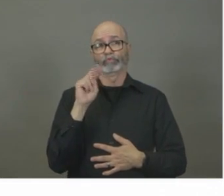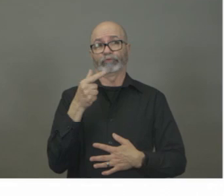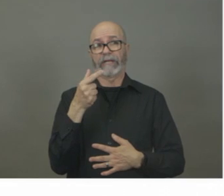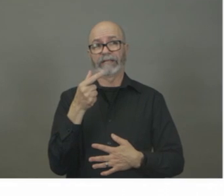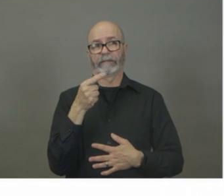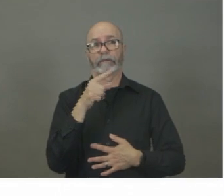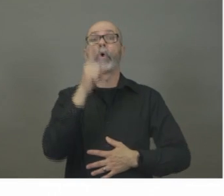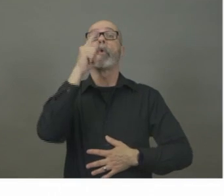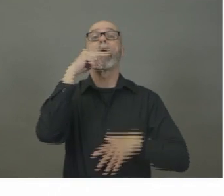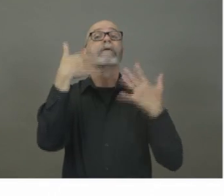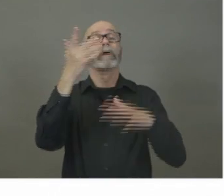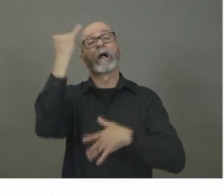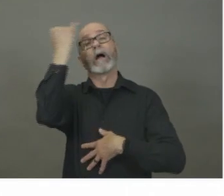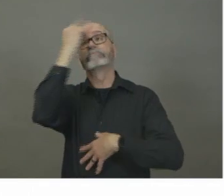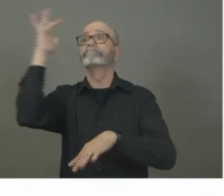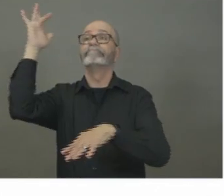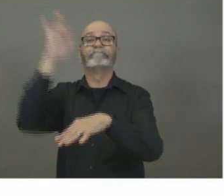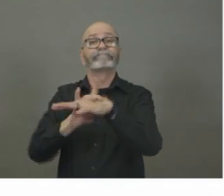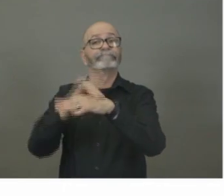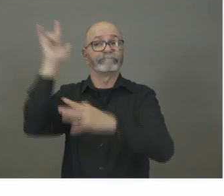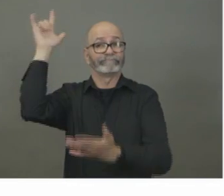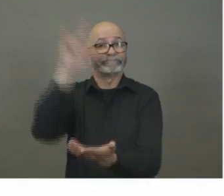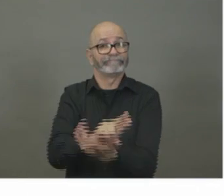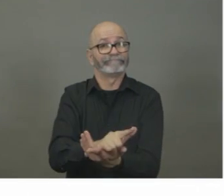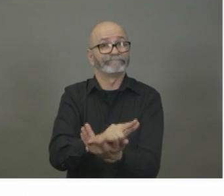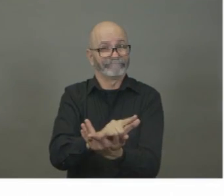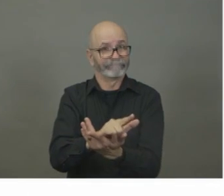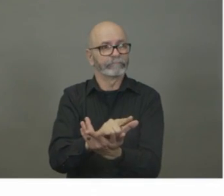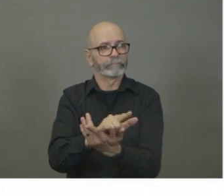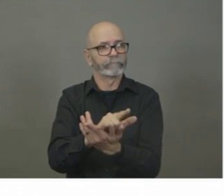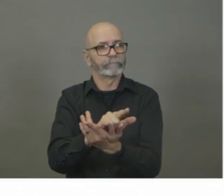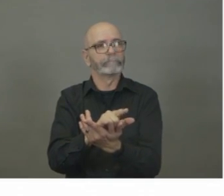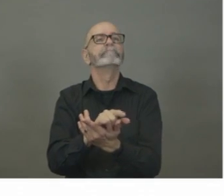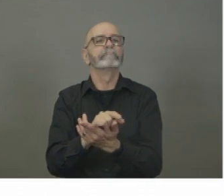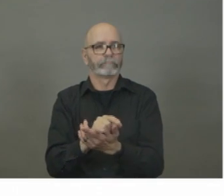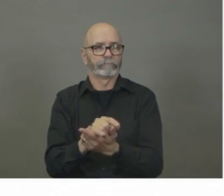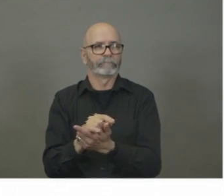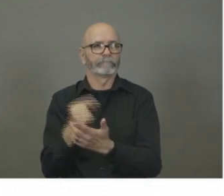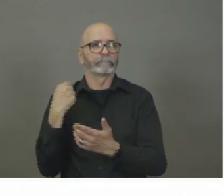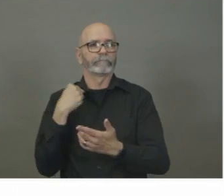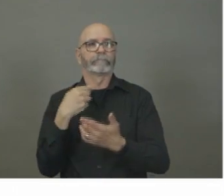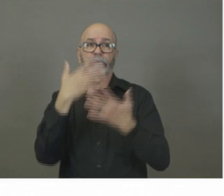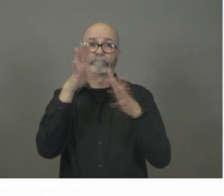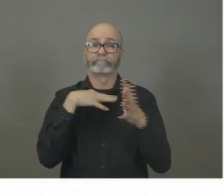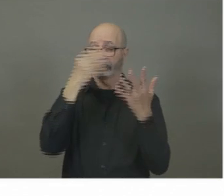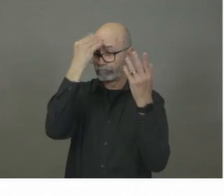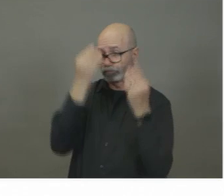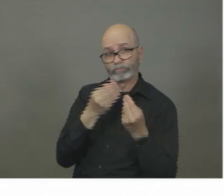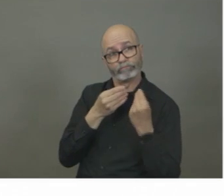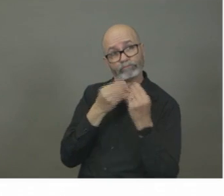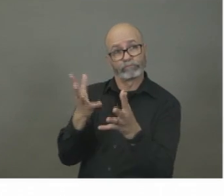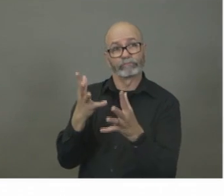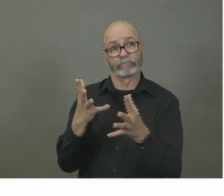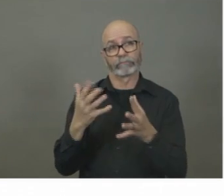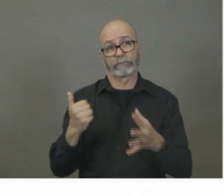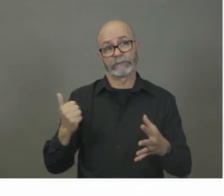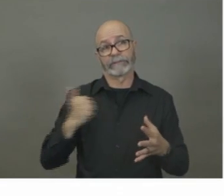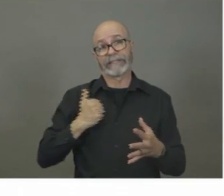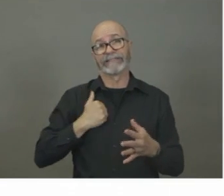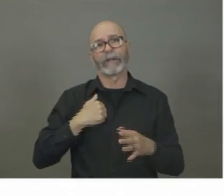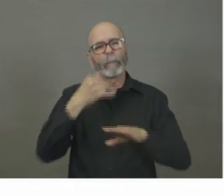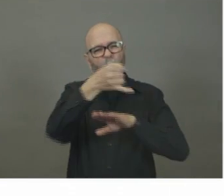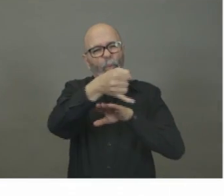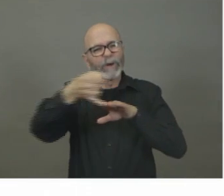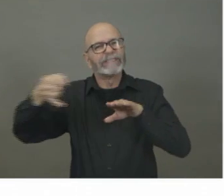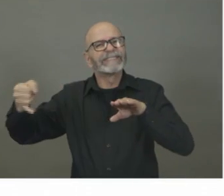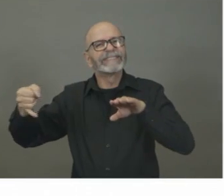Italy, uh, now are, are given information by Canada Border Service agencies, uh, because they've been in, uh, what we